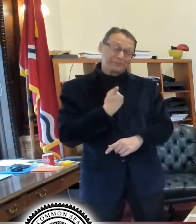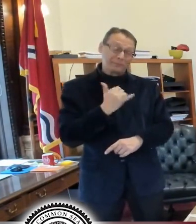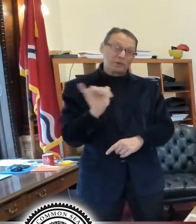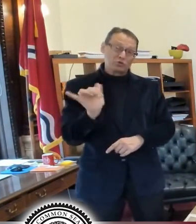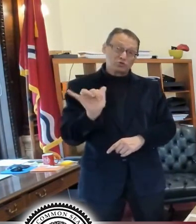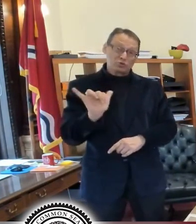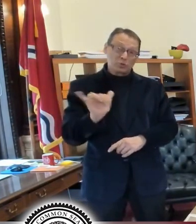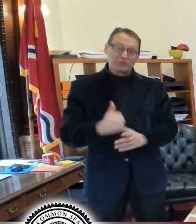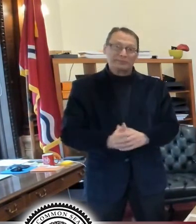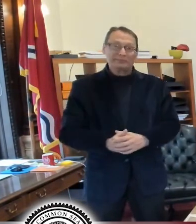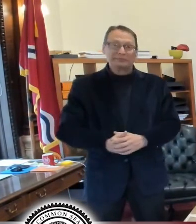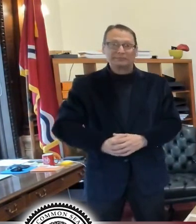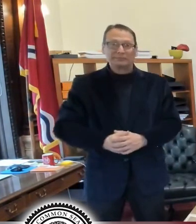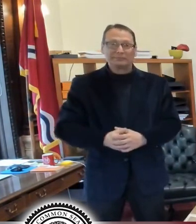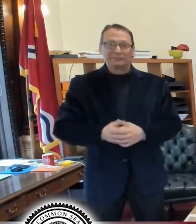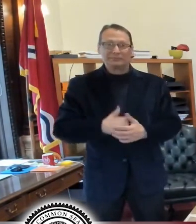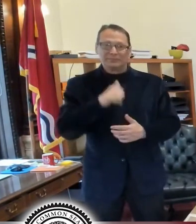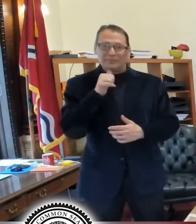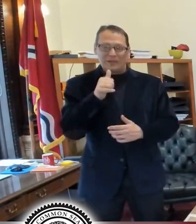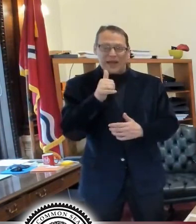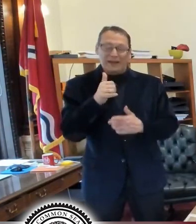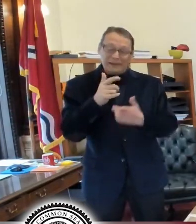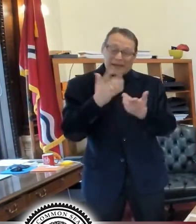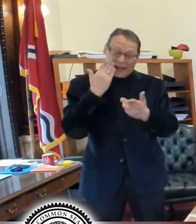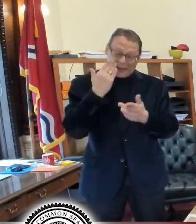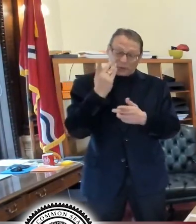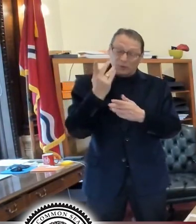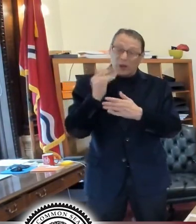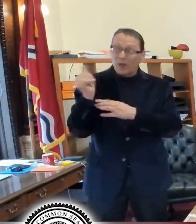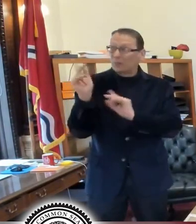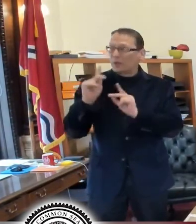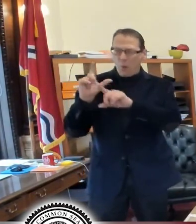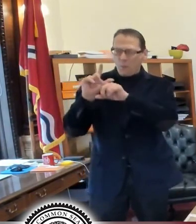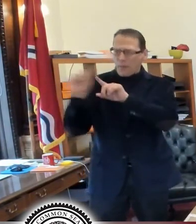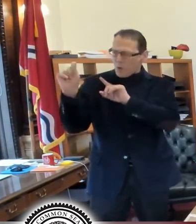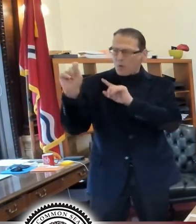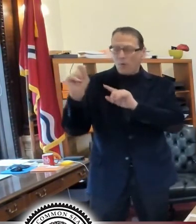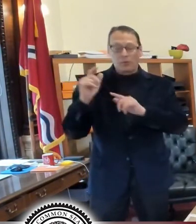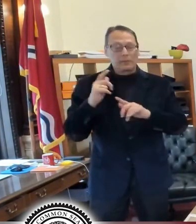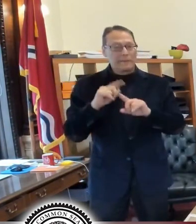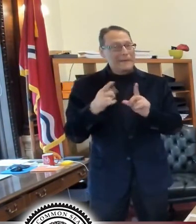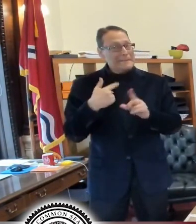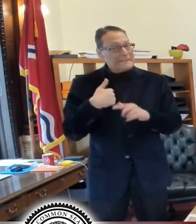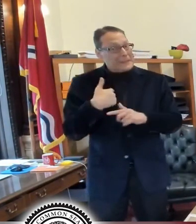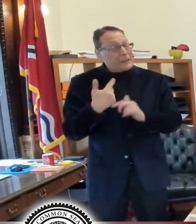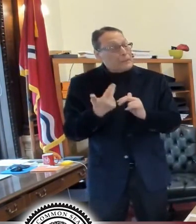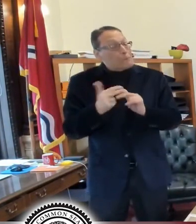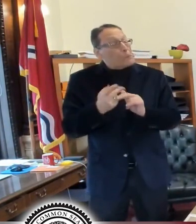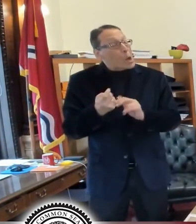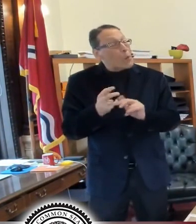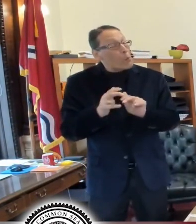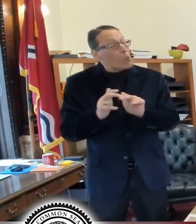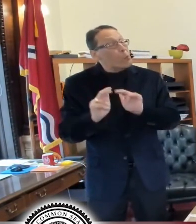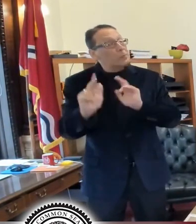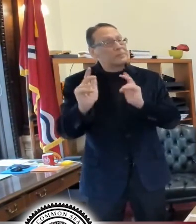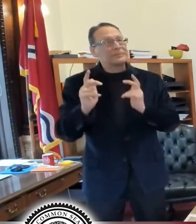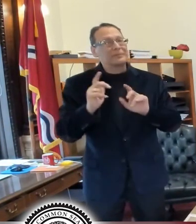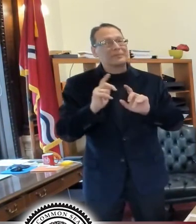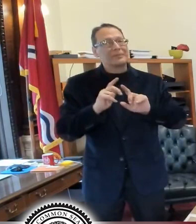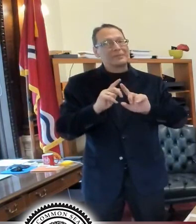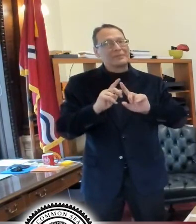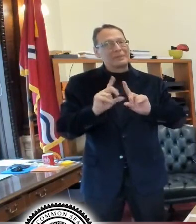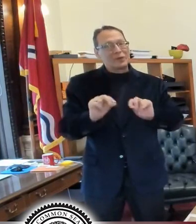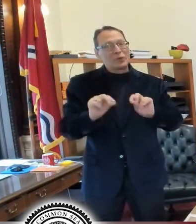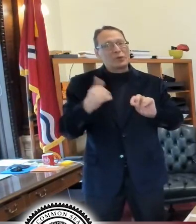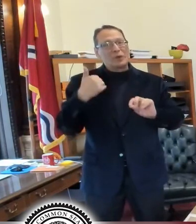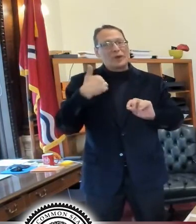observe it in yourself too. Not, not as fast as what you're talking about. But when, when there are not many people on the road, you do have,